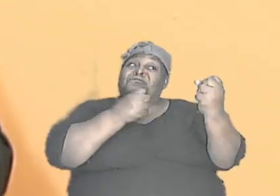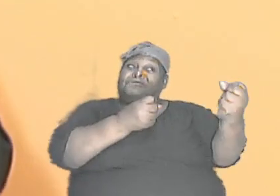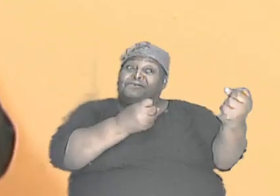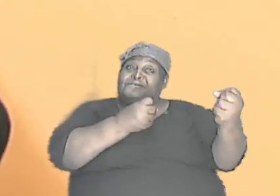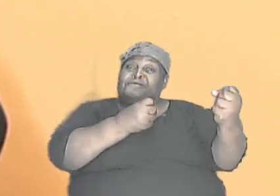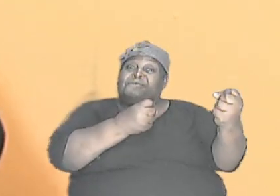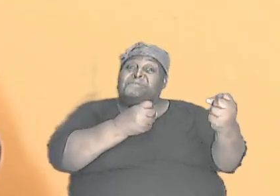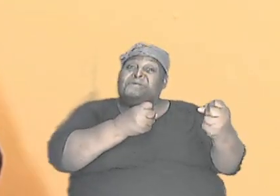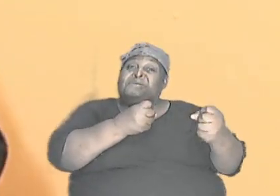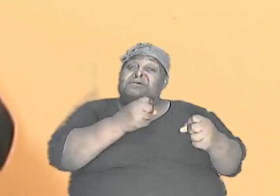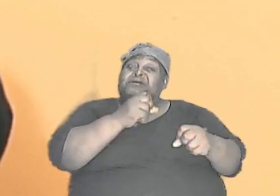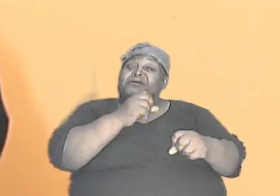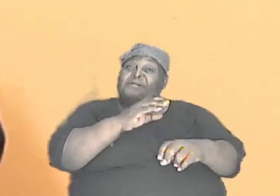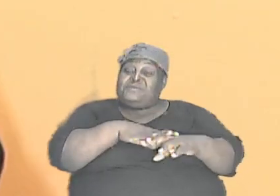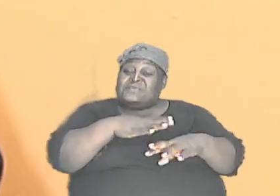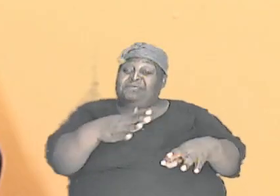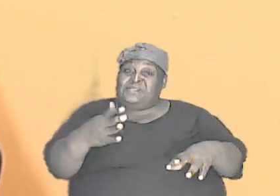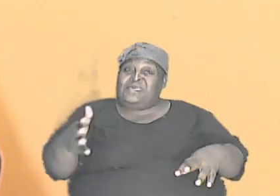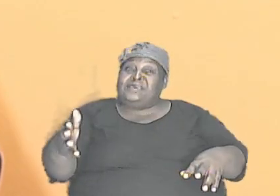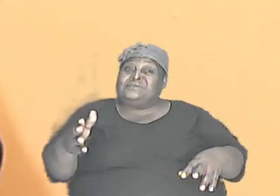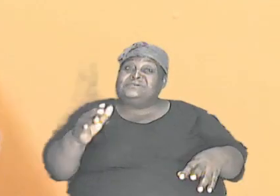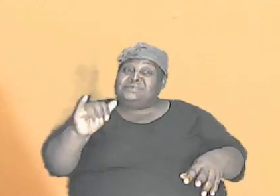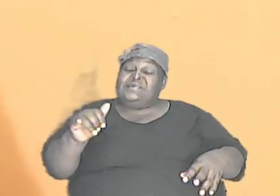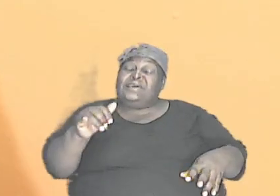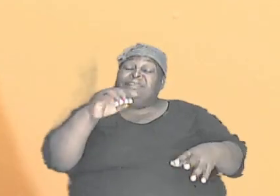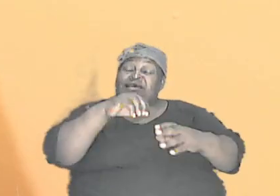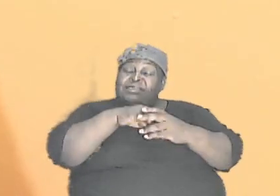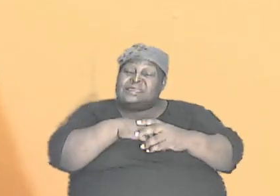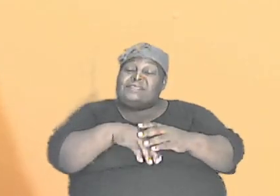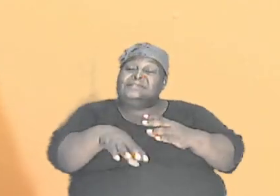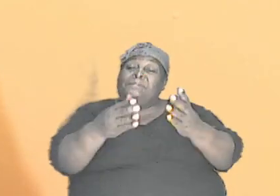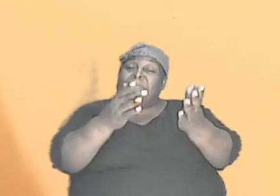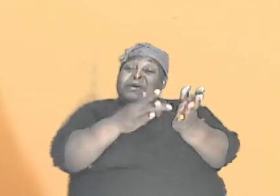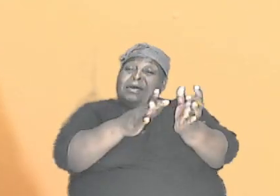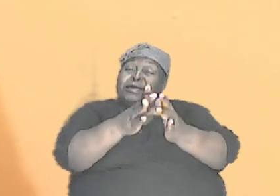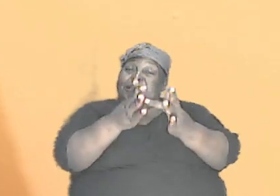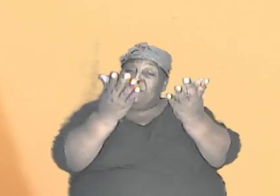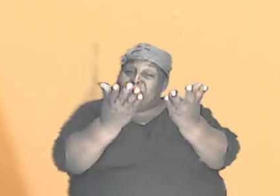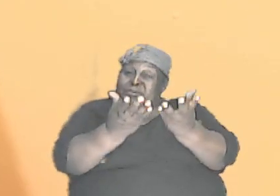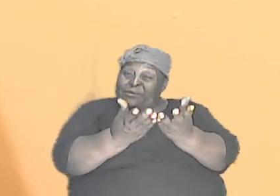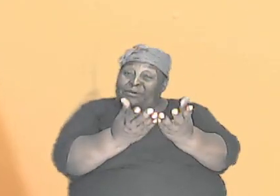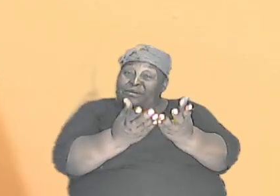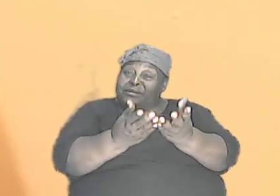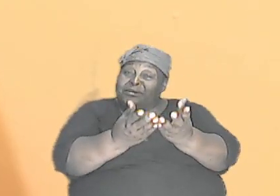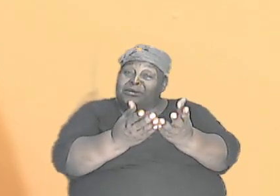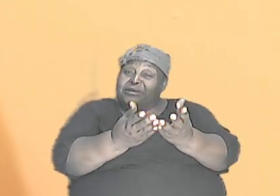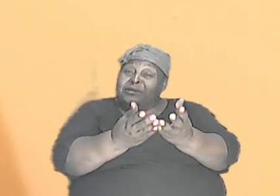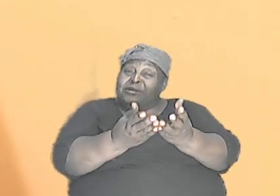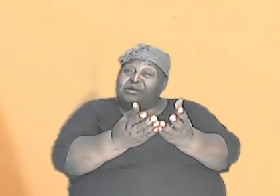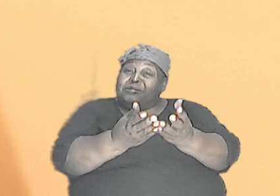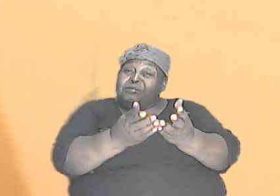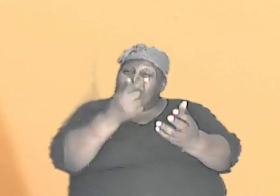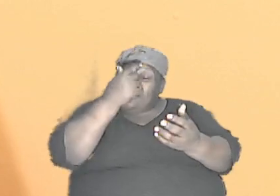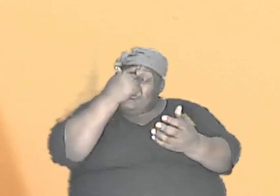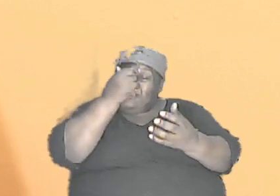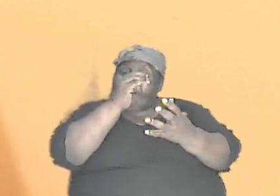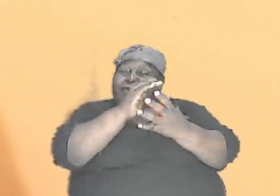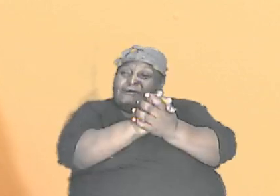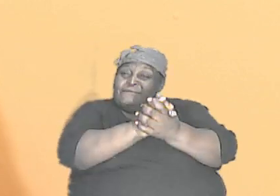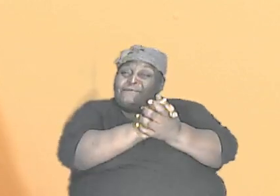the things that are contained in the book, the Bible. Stand solidly on those